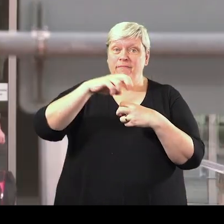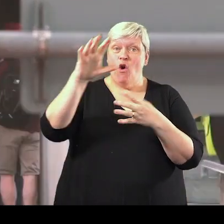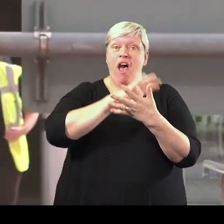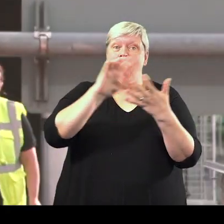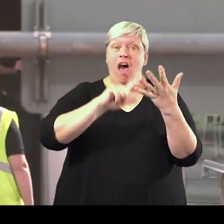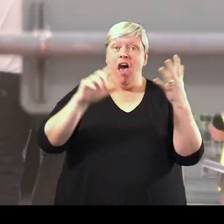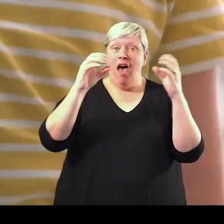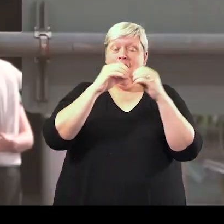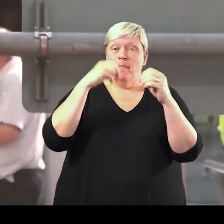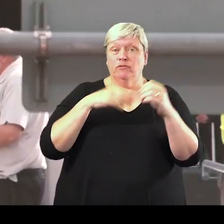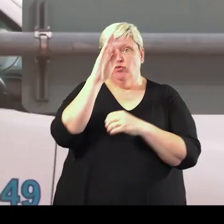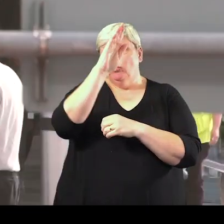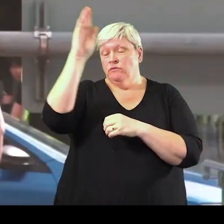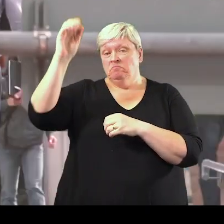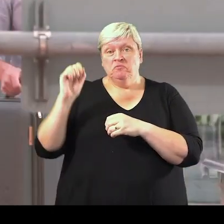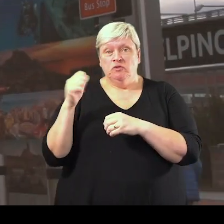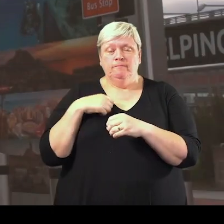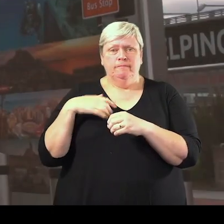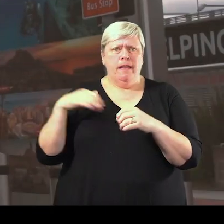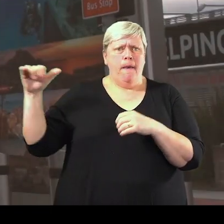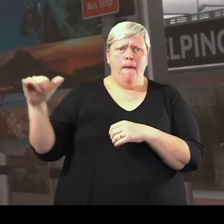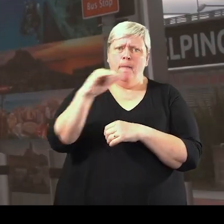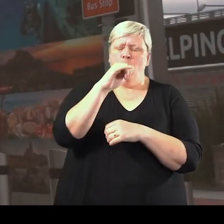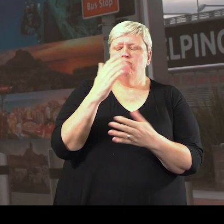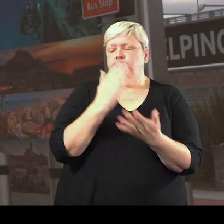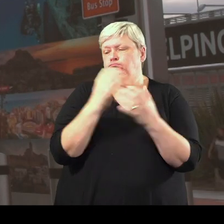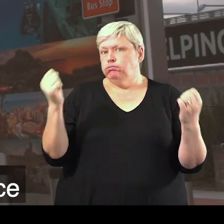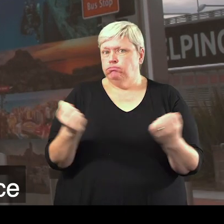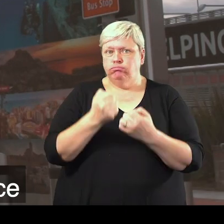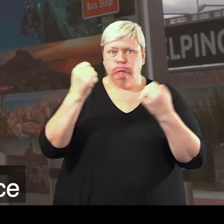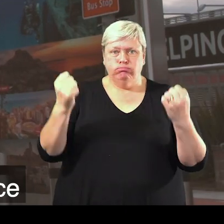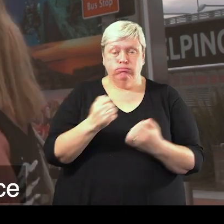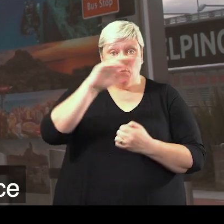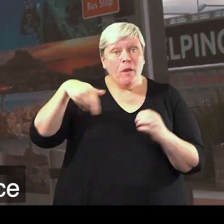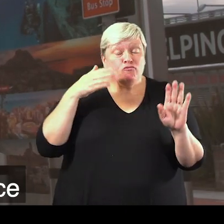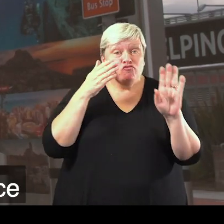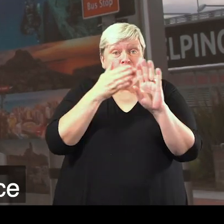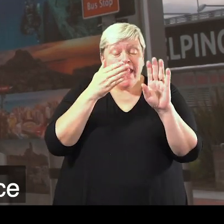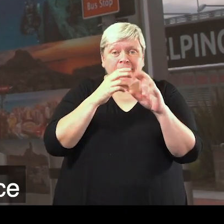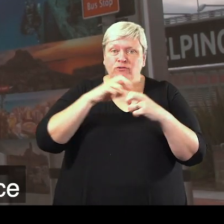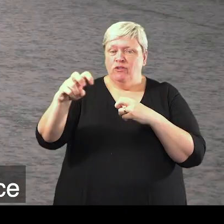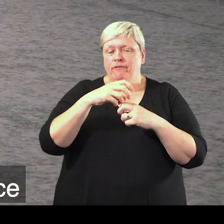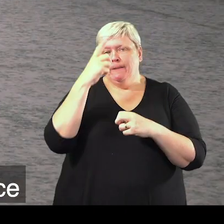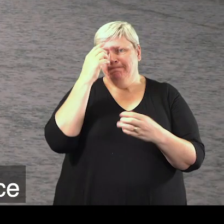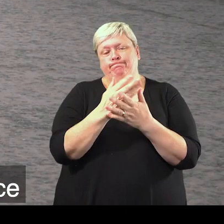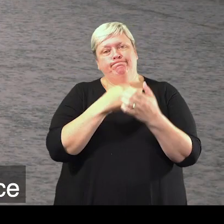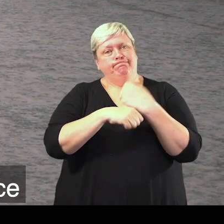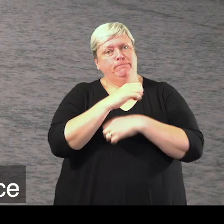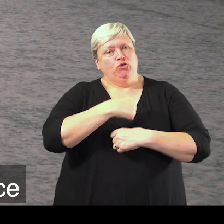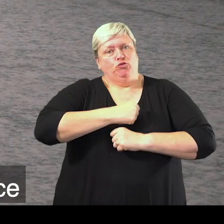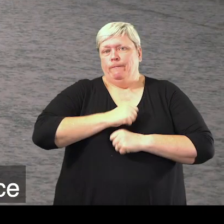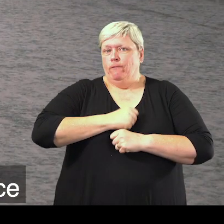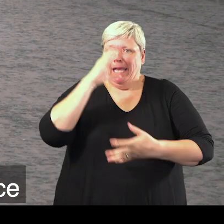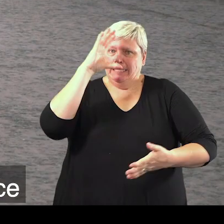east of Scotland. An airport is a busy environment and we recognise that travelling can be a